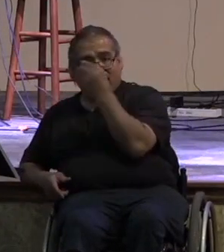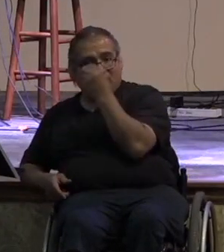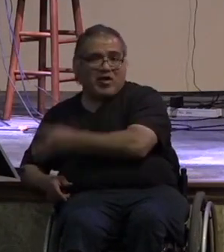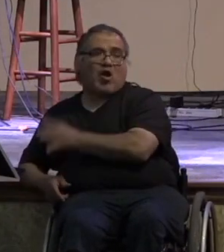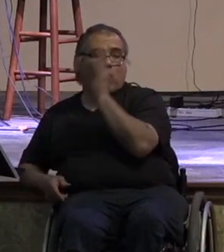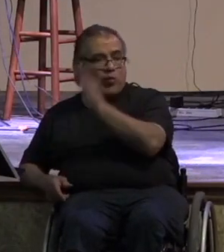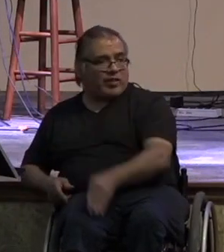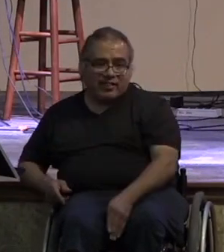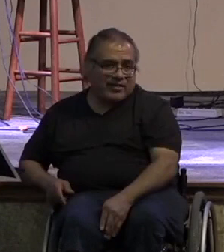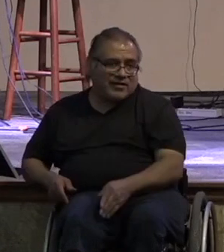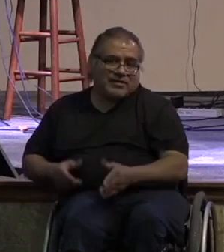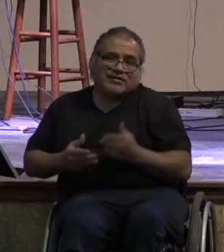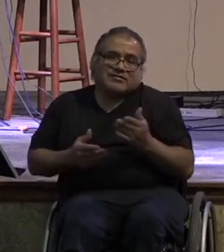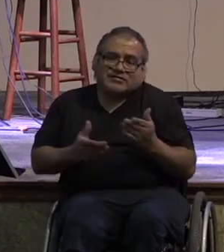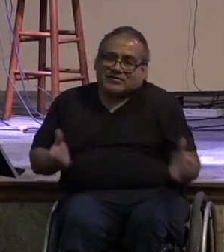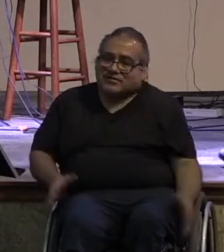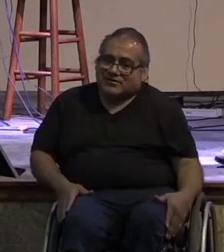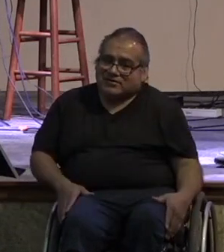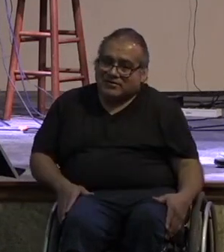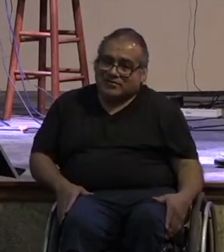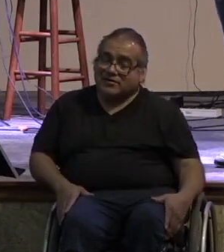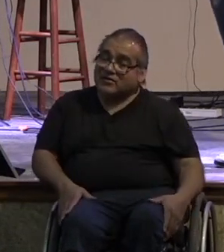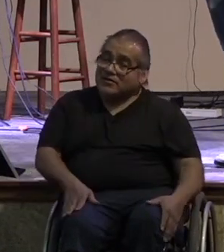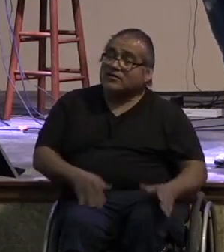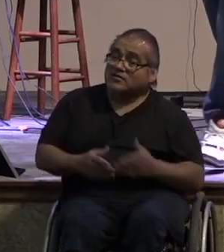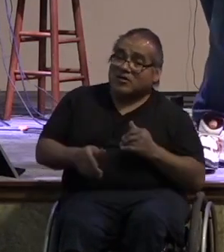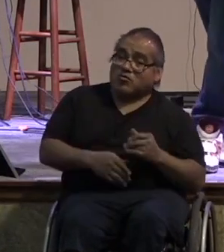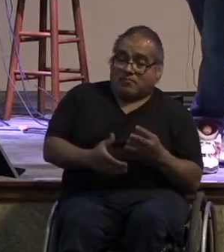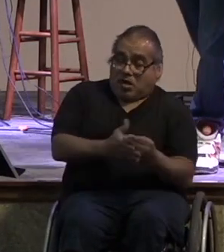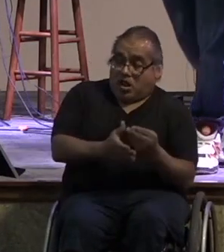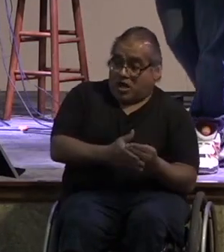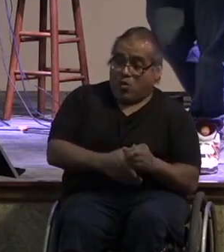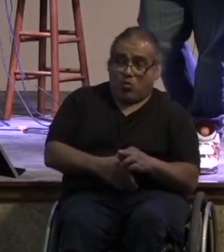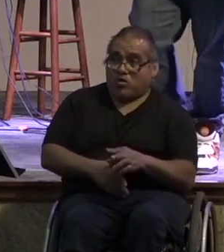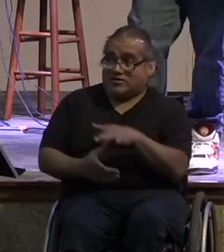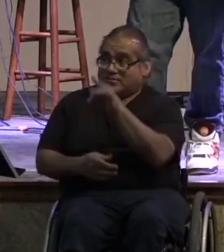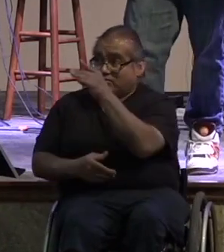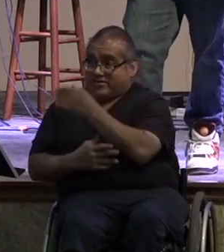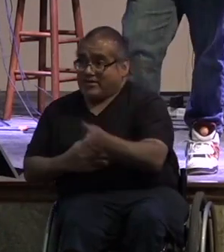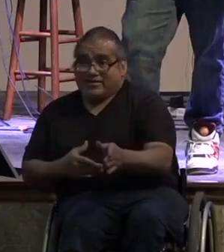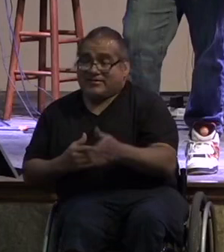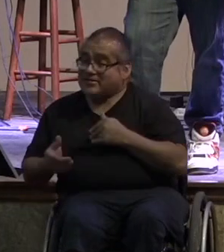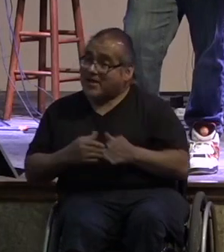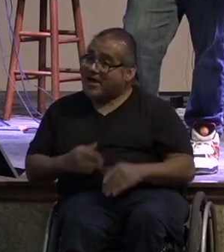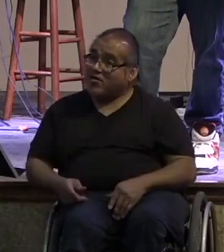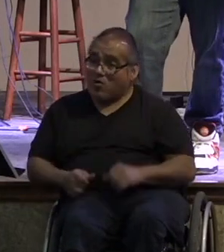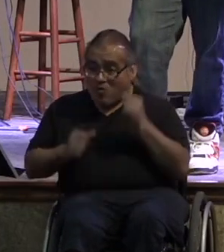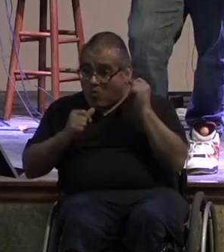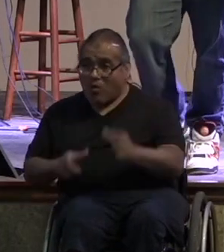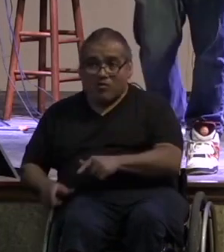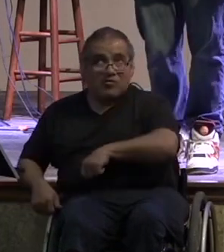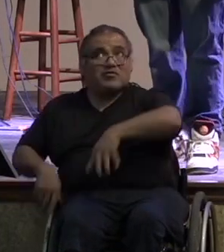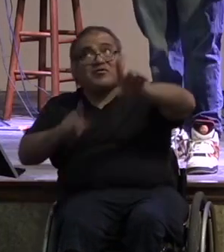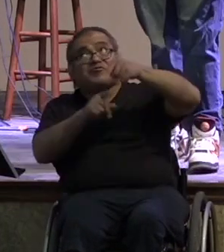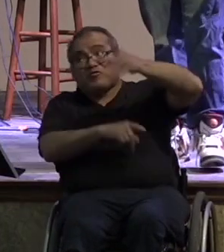for god and this is true with our material things just as it is with the spiritual things that we do in our lives with god right